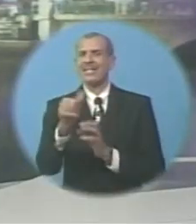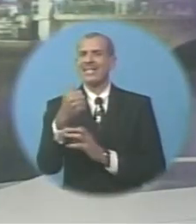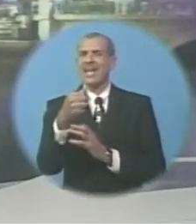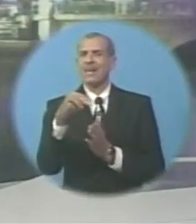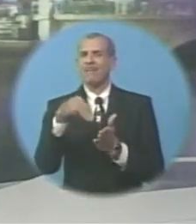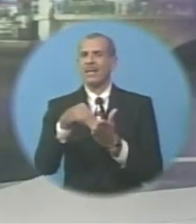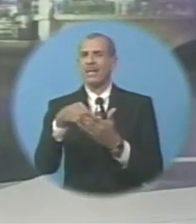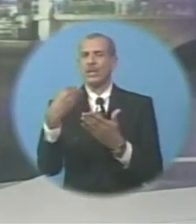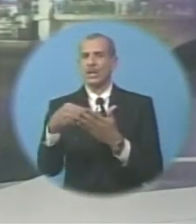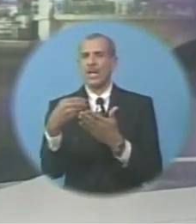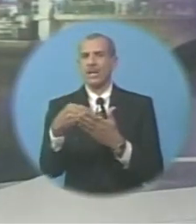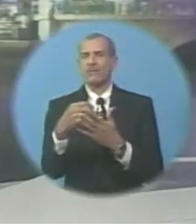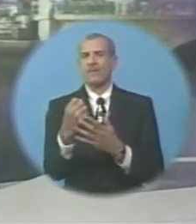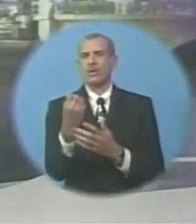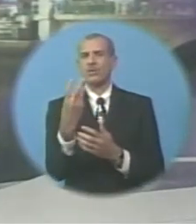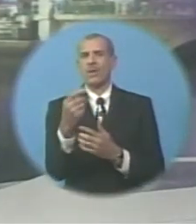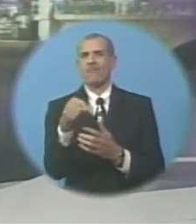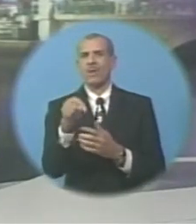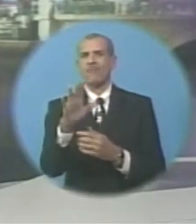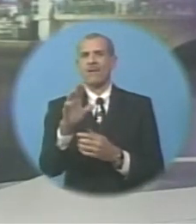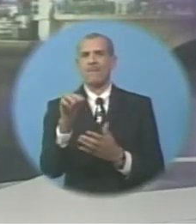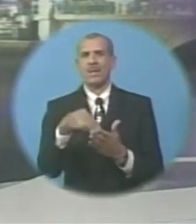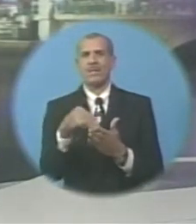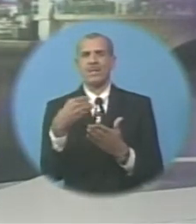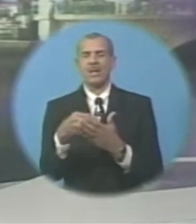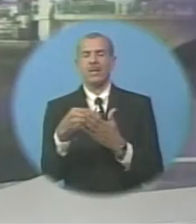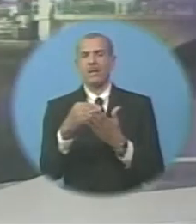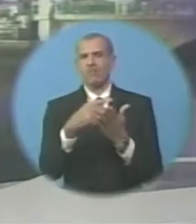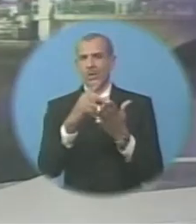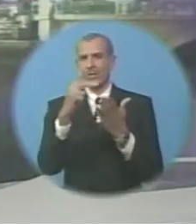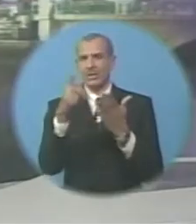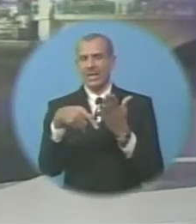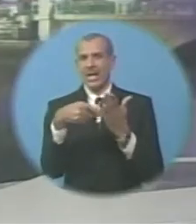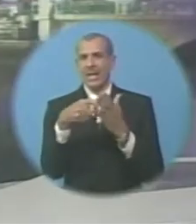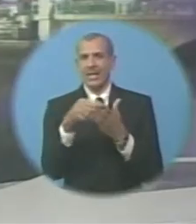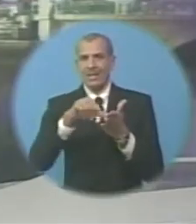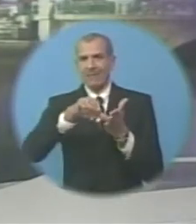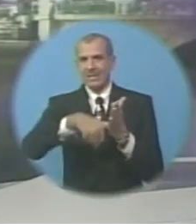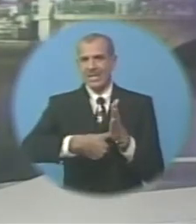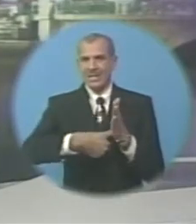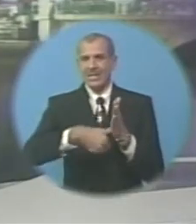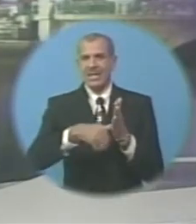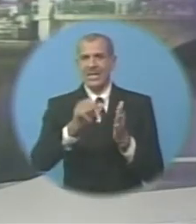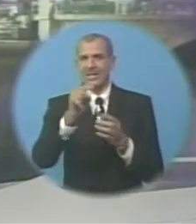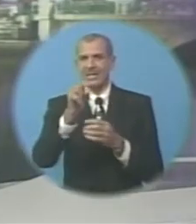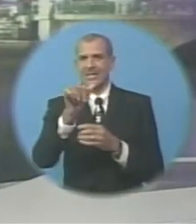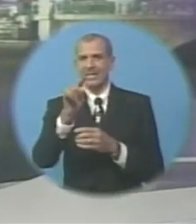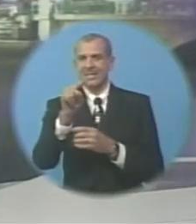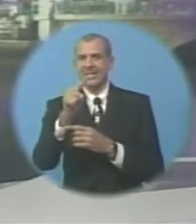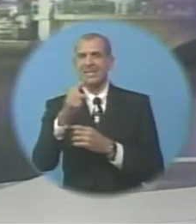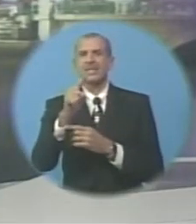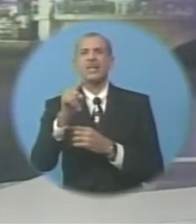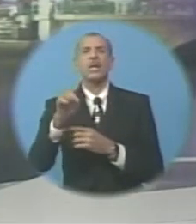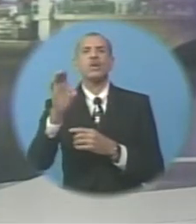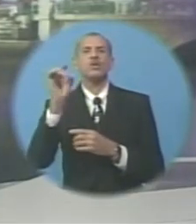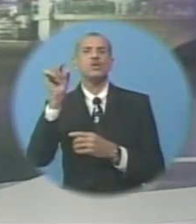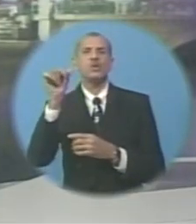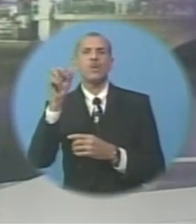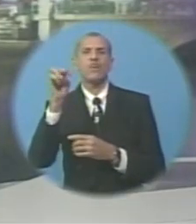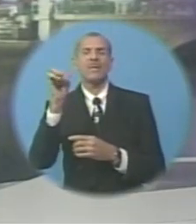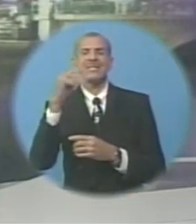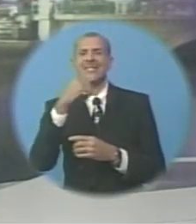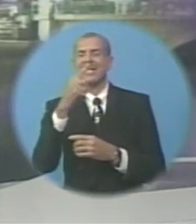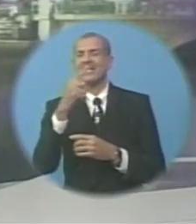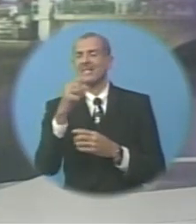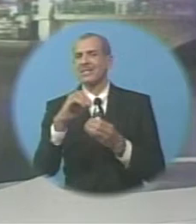the $12.5 million project. Stressing the importance of statistics, Representative of the Bank, Camilo Gomez, says those figures